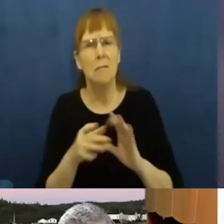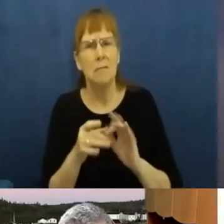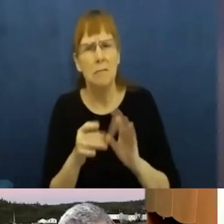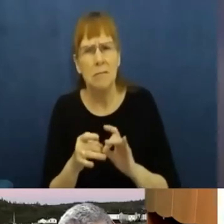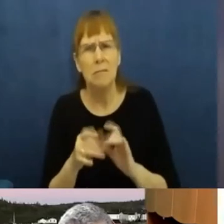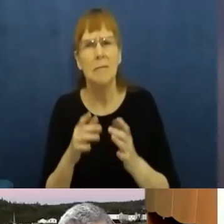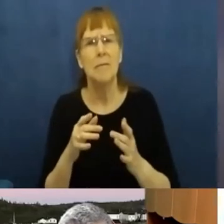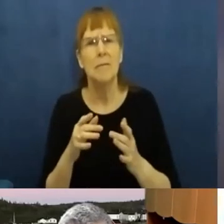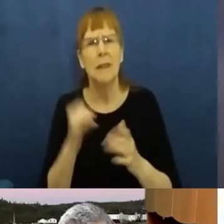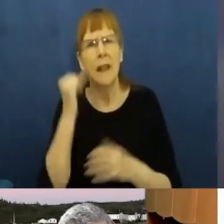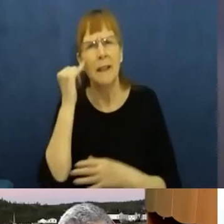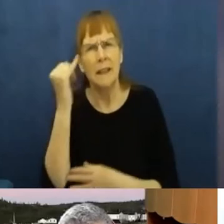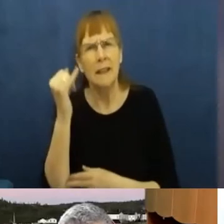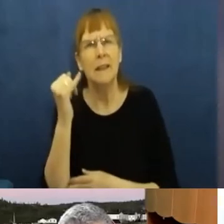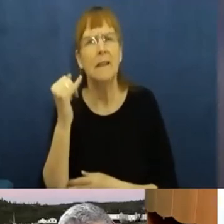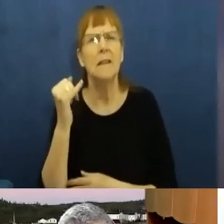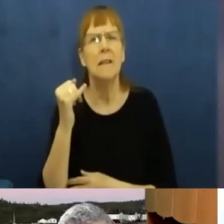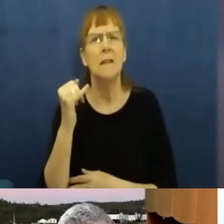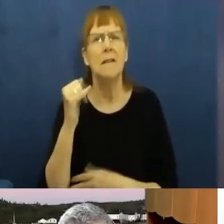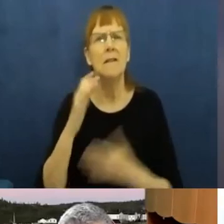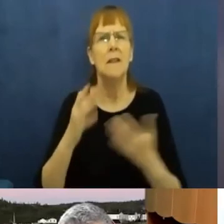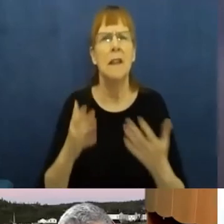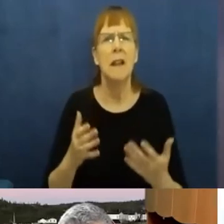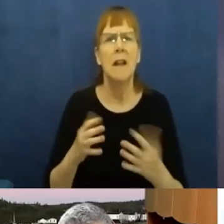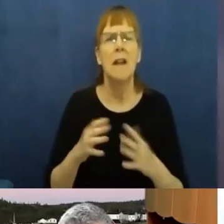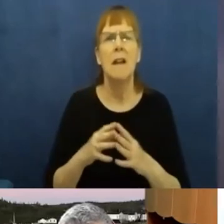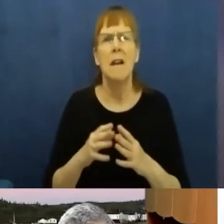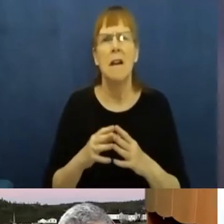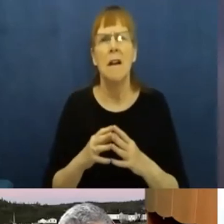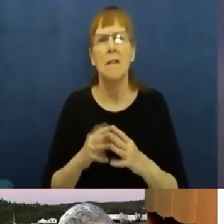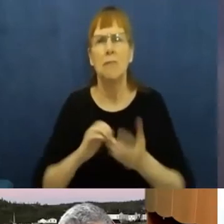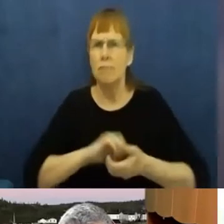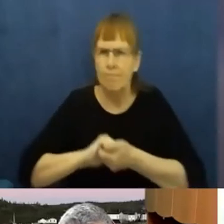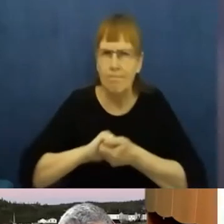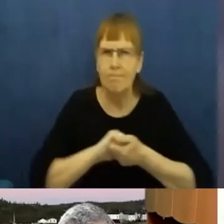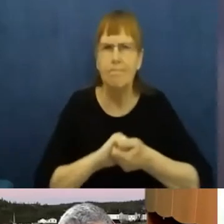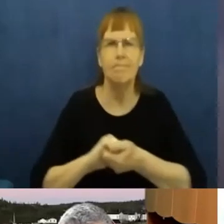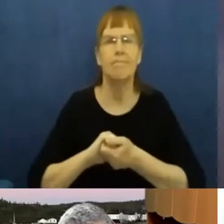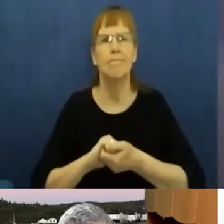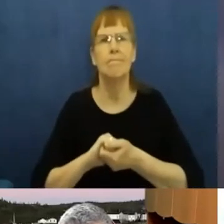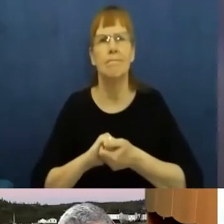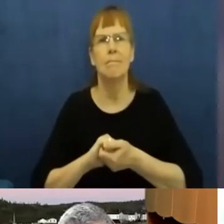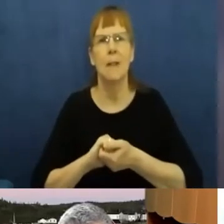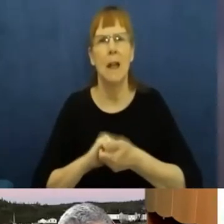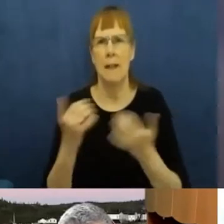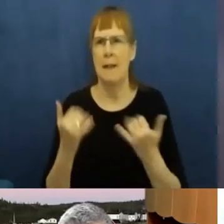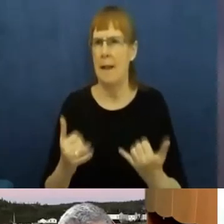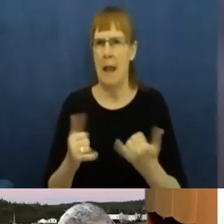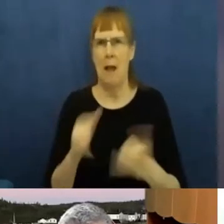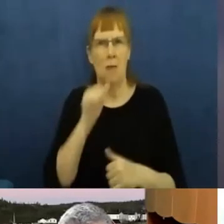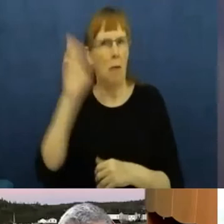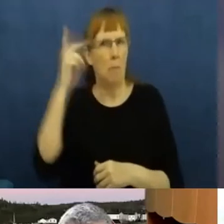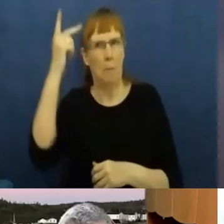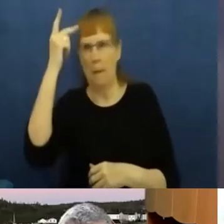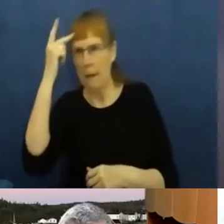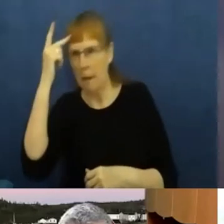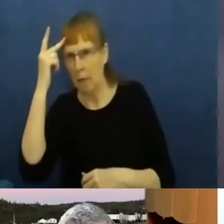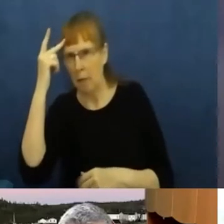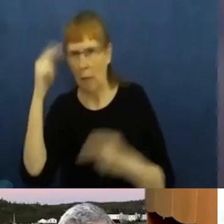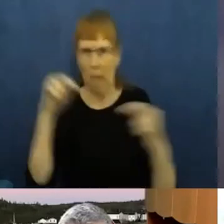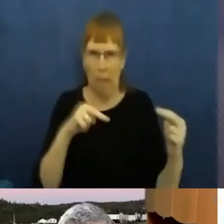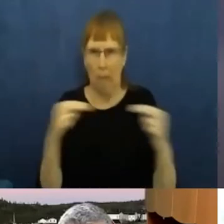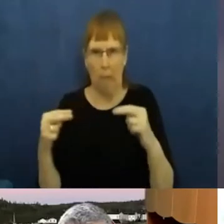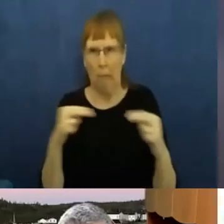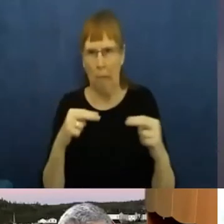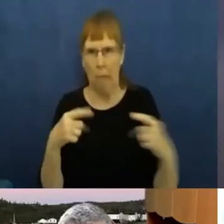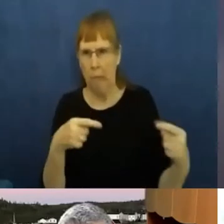the lack of partisanship that we have seen. In Ontario, we have seen our